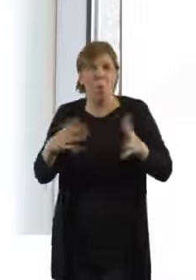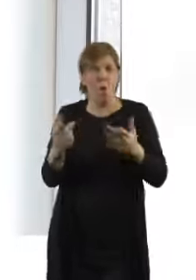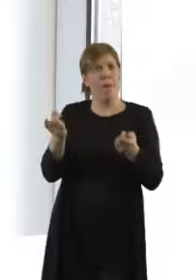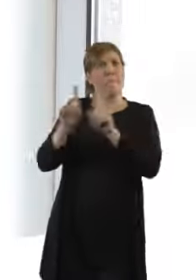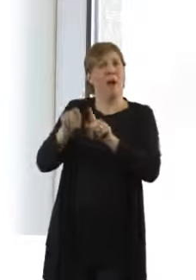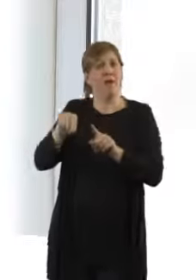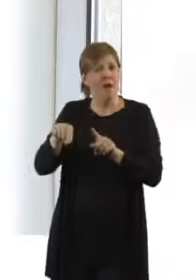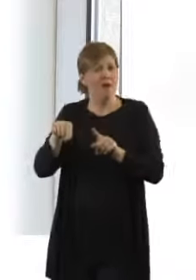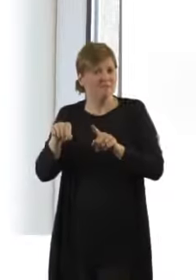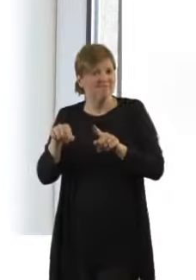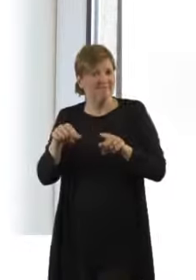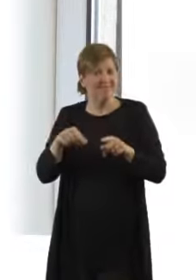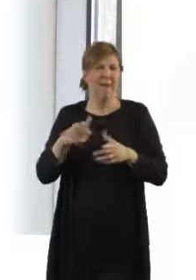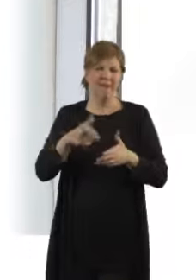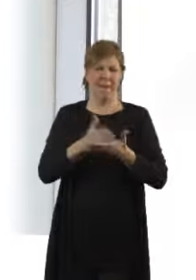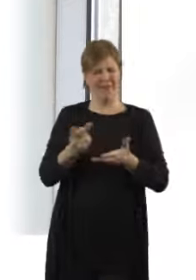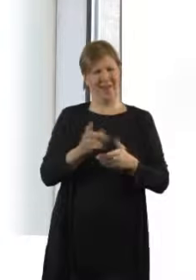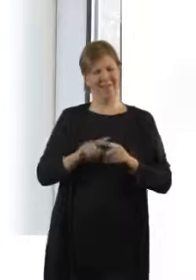It's just a symbolic gesture.